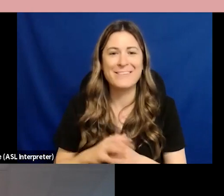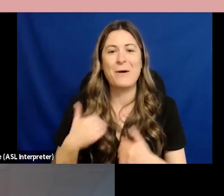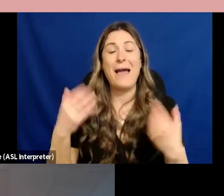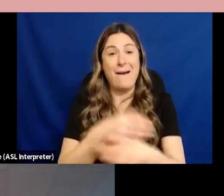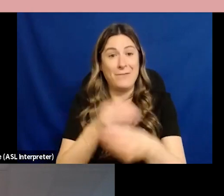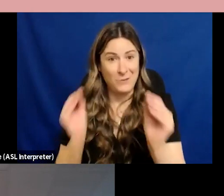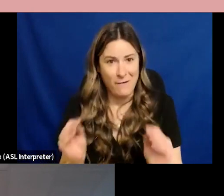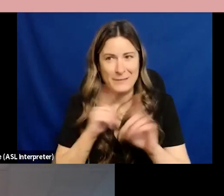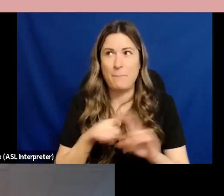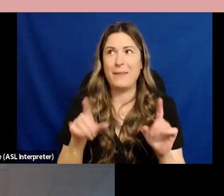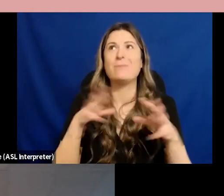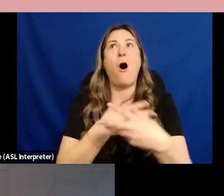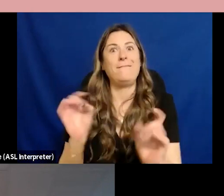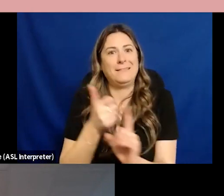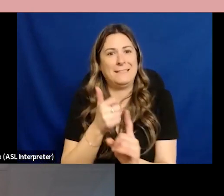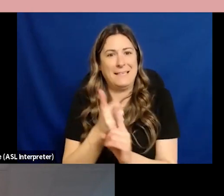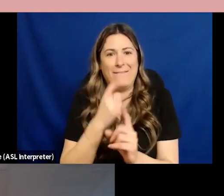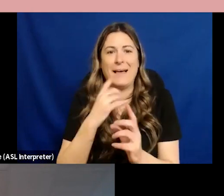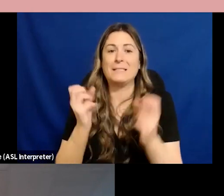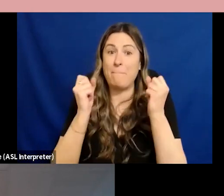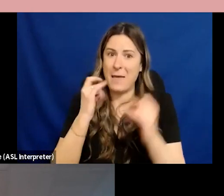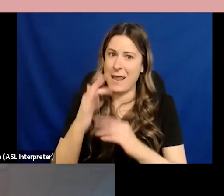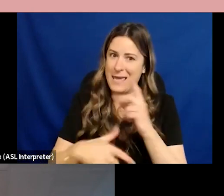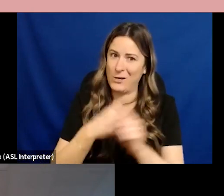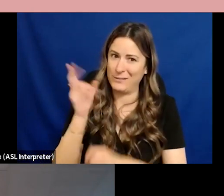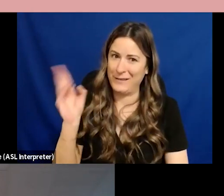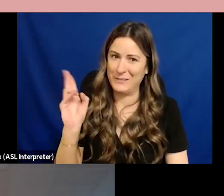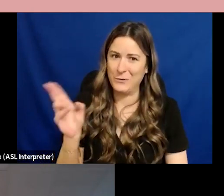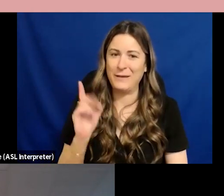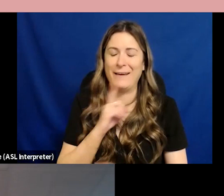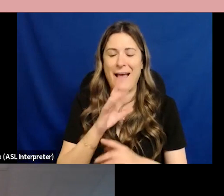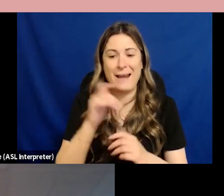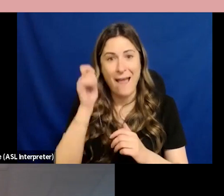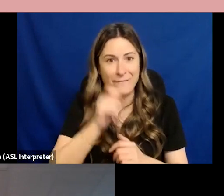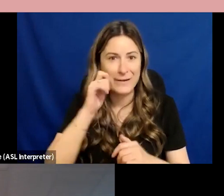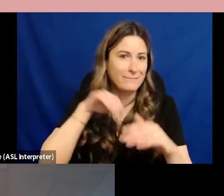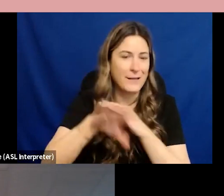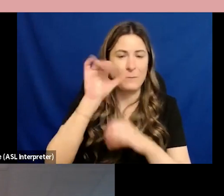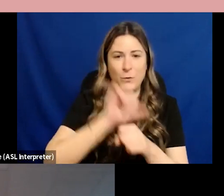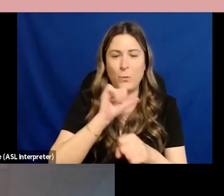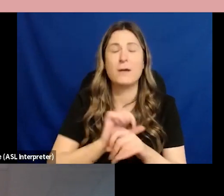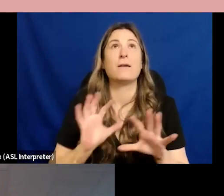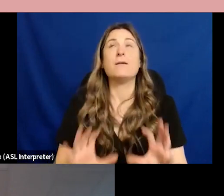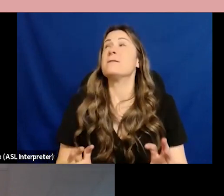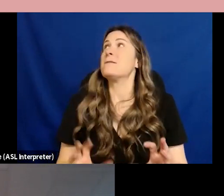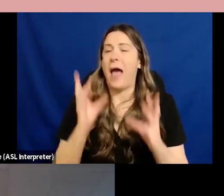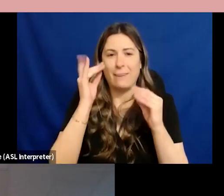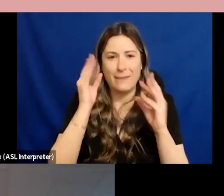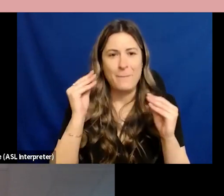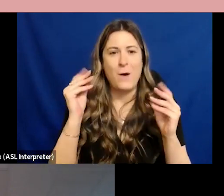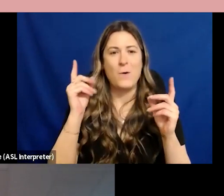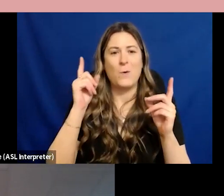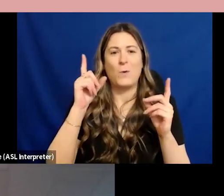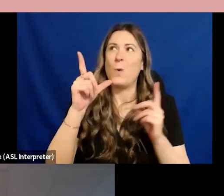in this province and every day it's not lost on me those people um that made the laws that harmed people operated out of that